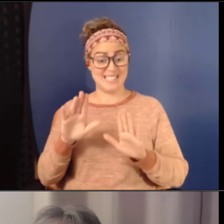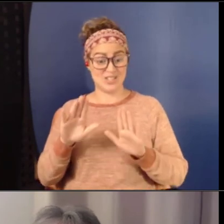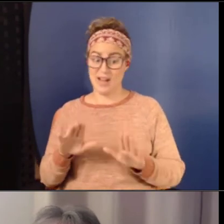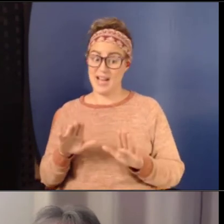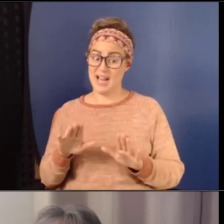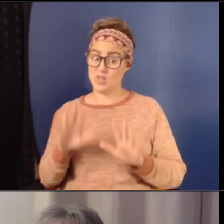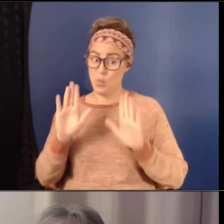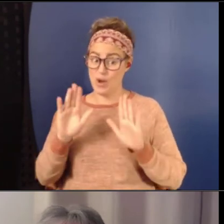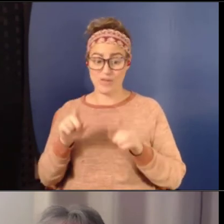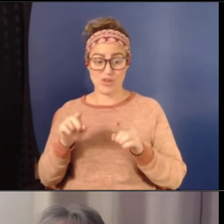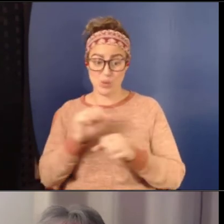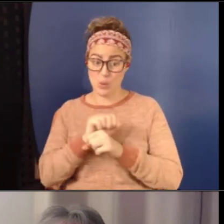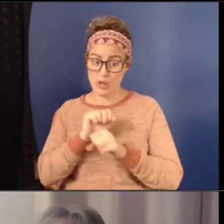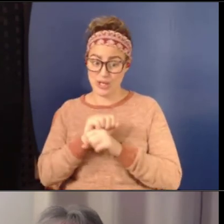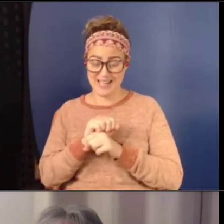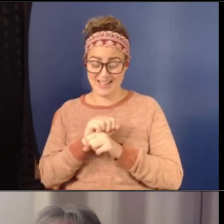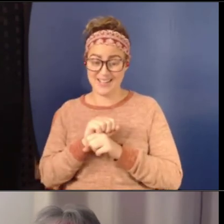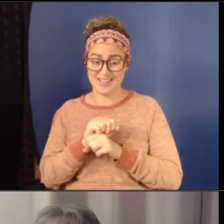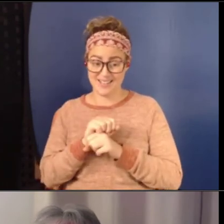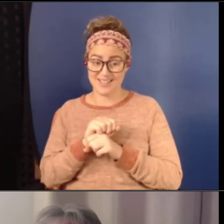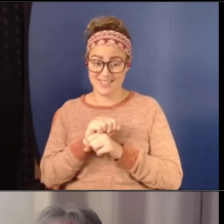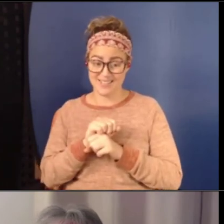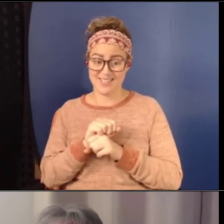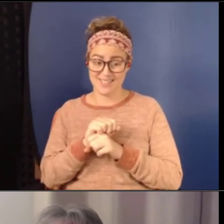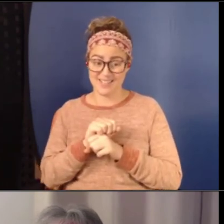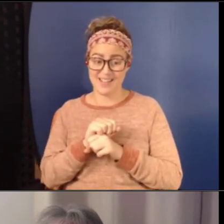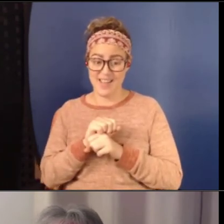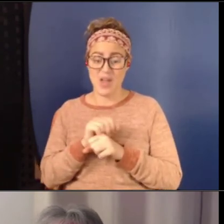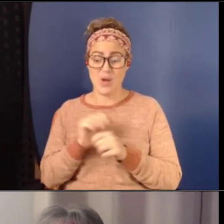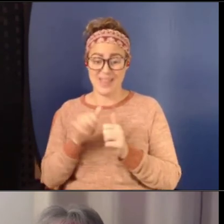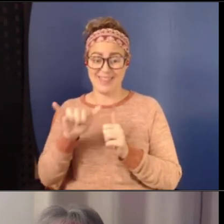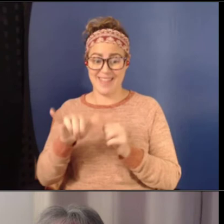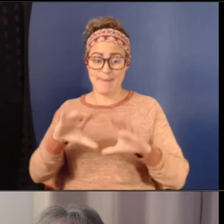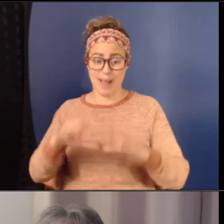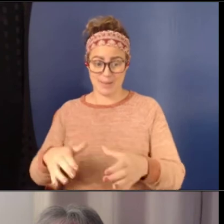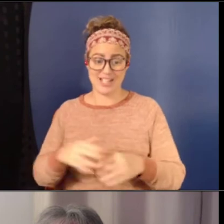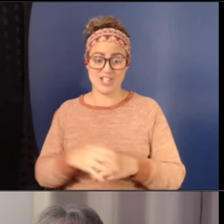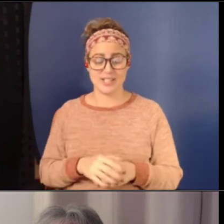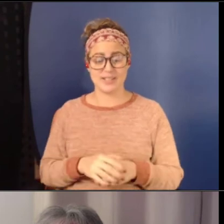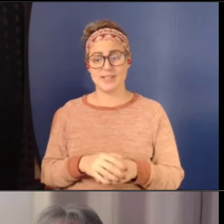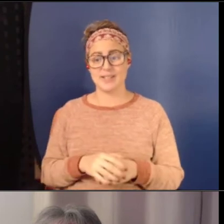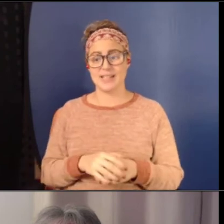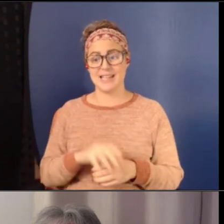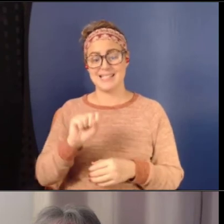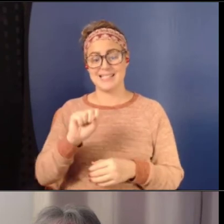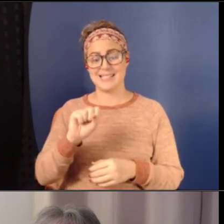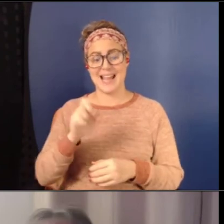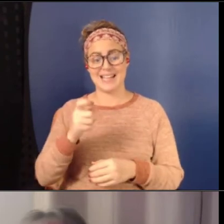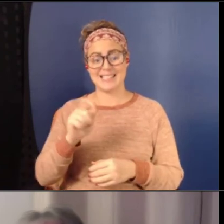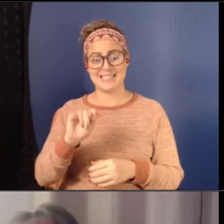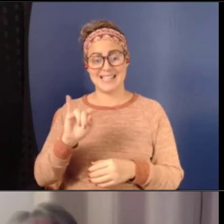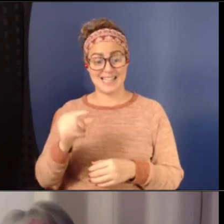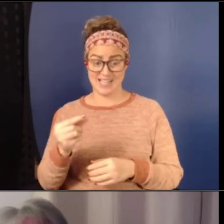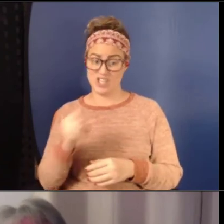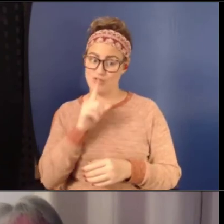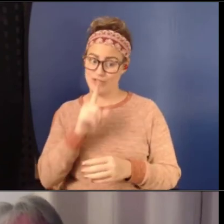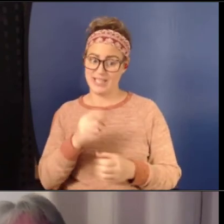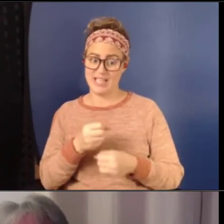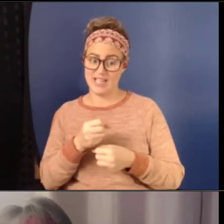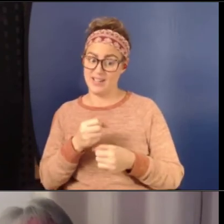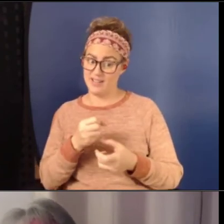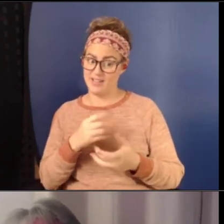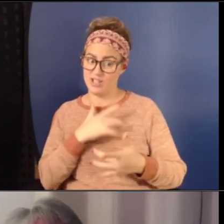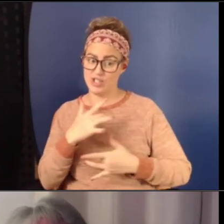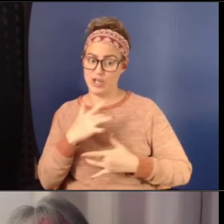that's so sorely needs this prevention programming. And the sexting is really a cause for concern because that will, you know,